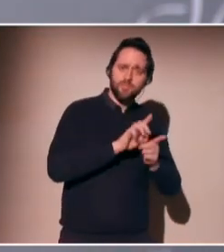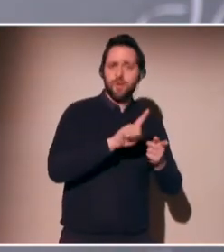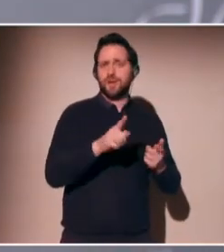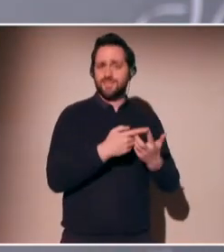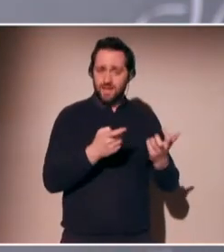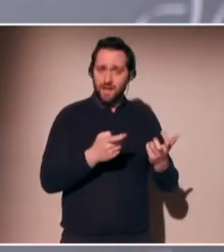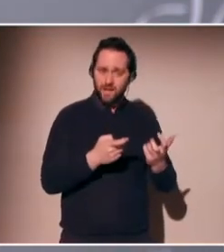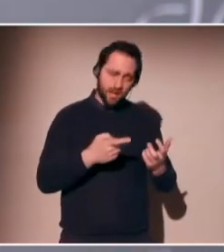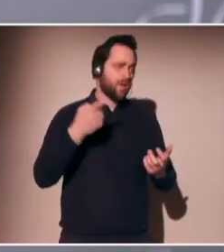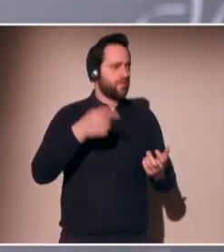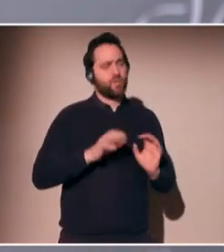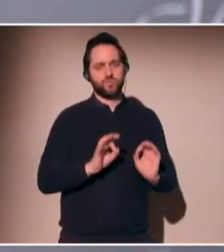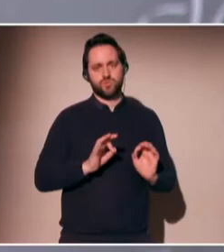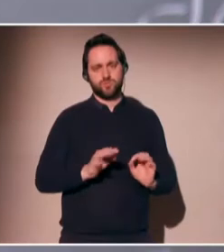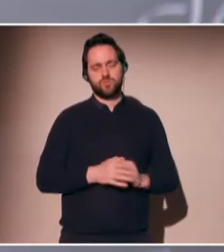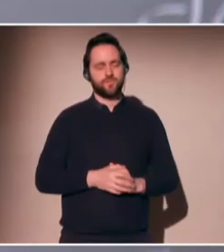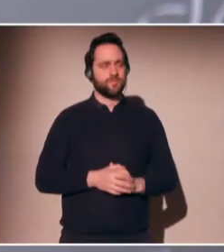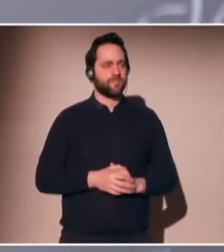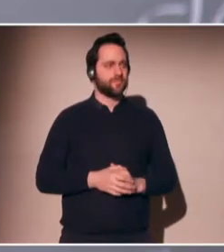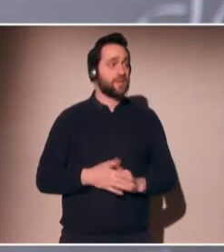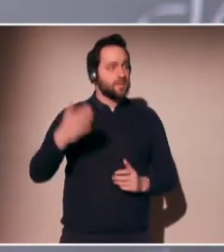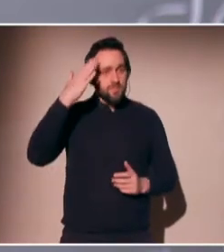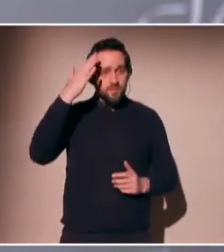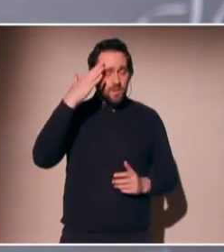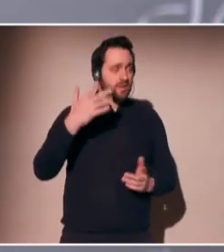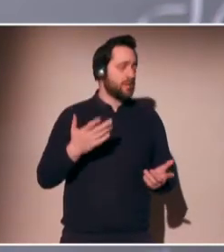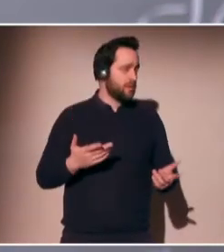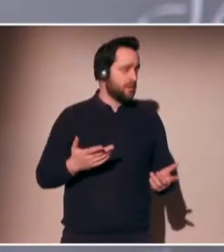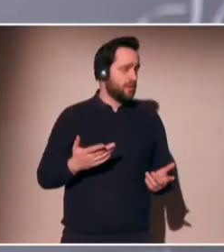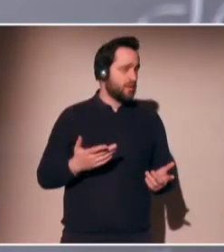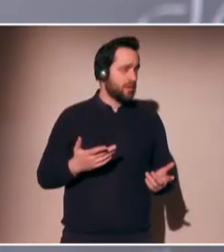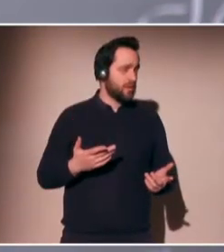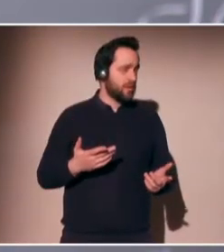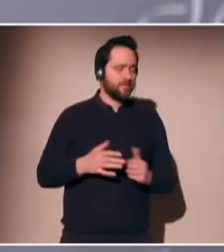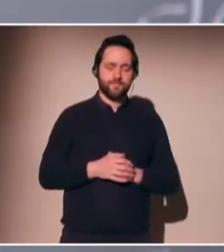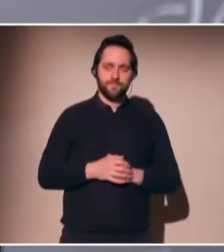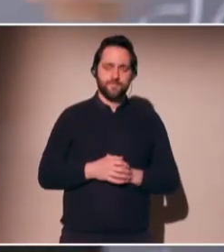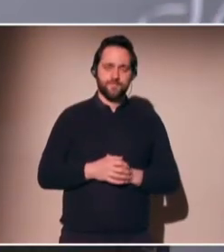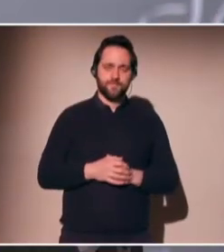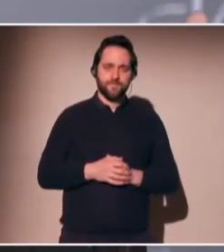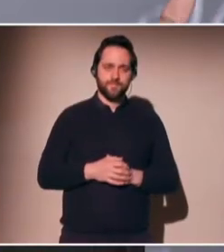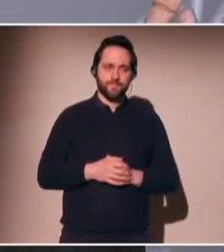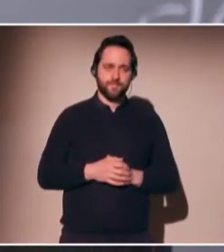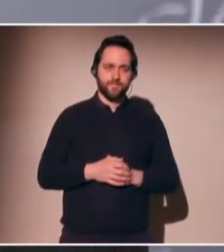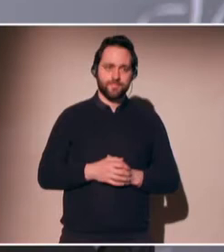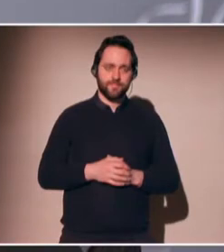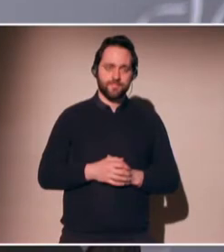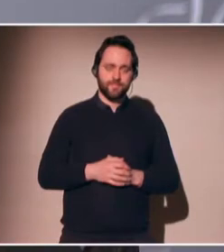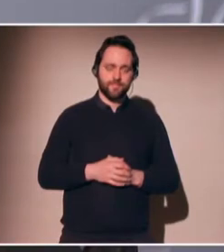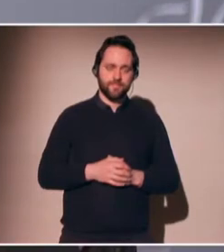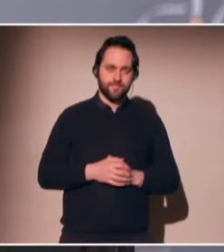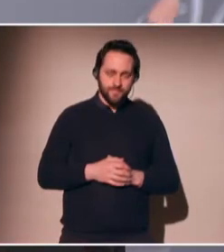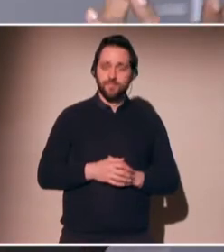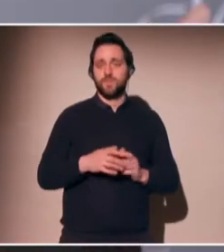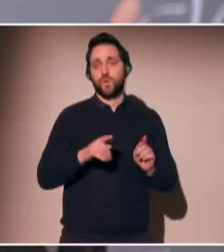it's claimed to do that, researchers also need to be able to test it. So it could be the case that the training data is